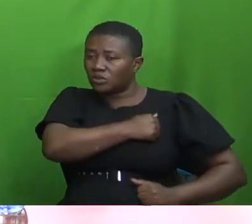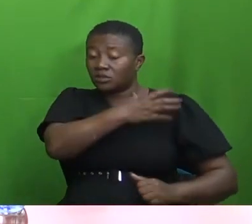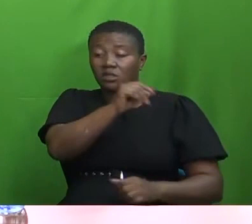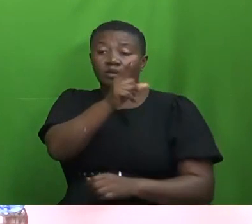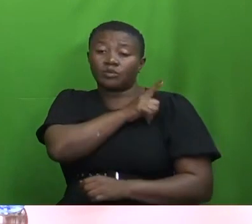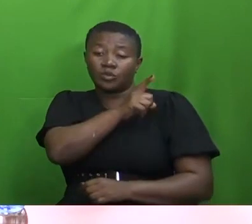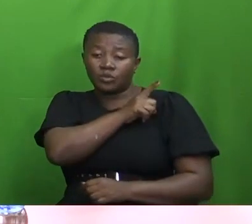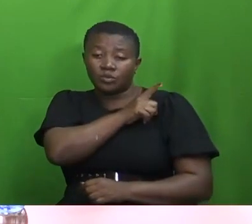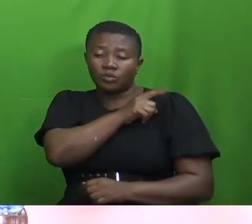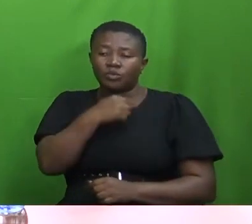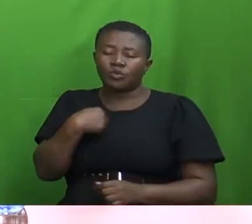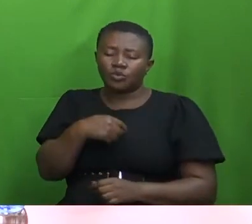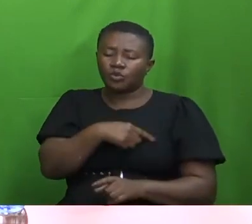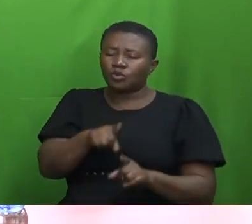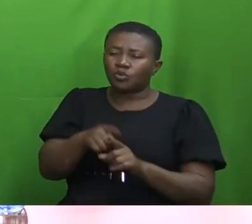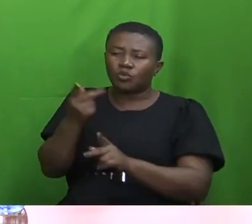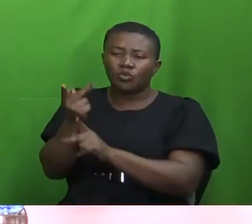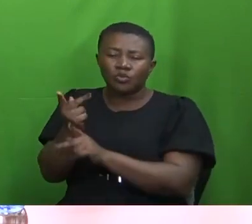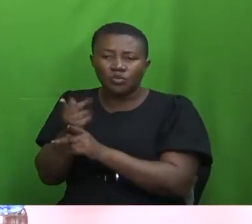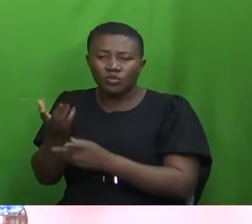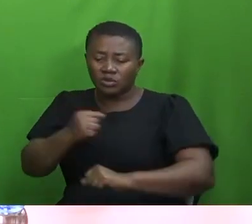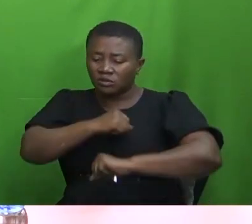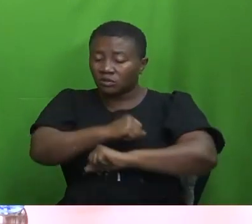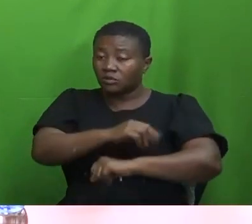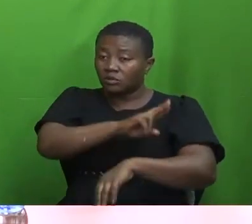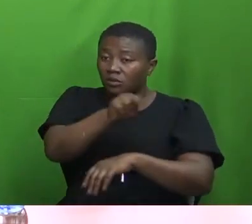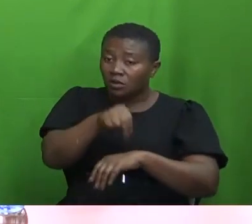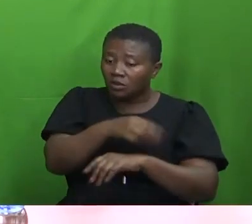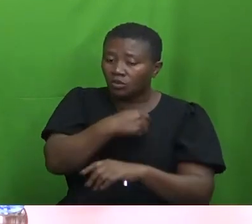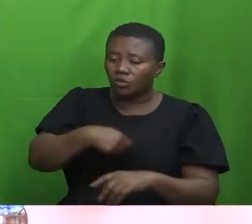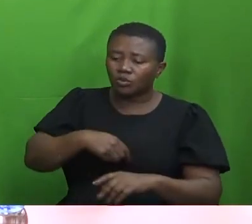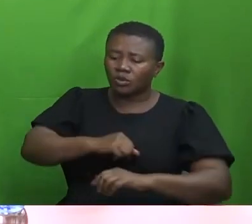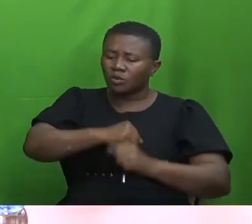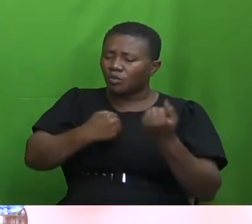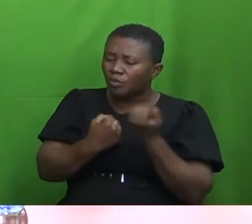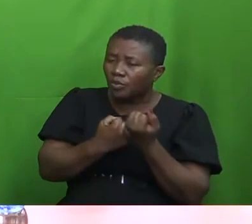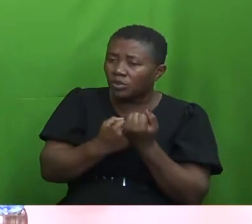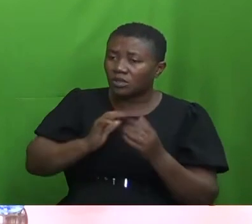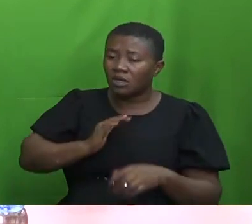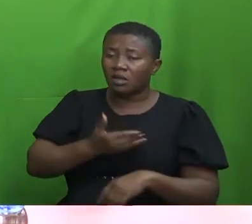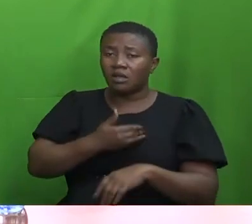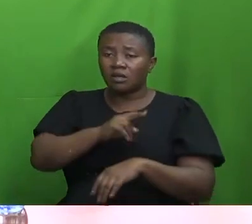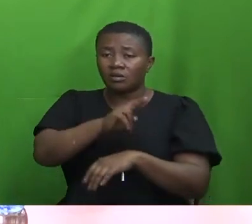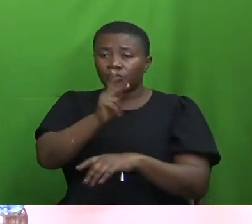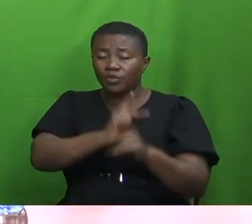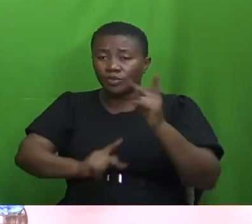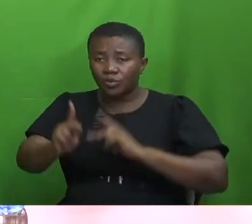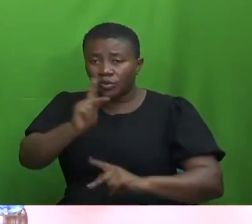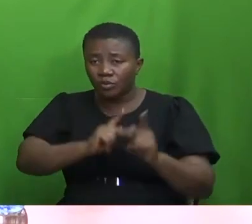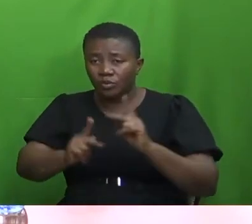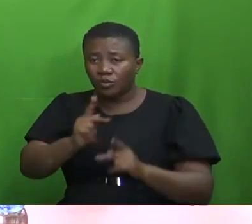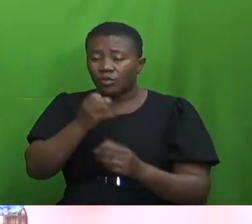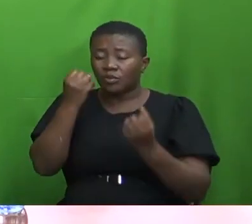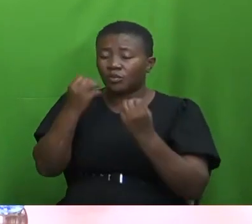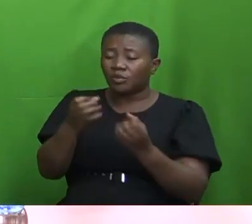We invested, Mr. Speaker, in the security of the nation and protected our citizens, including the lives of the 1.1 million